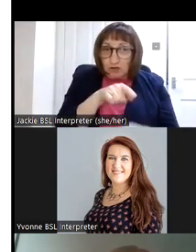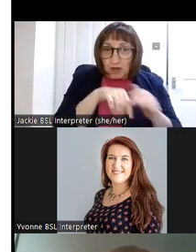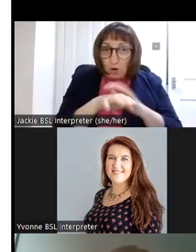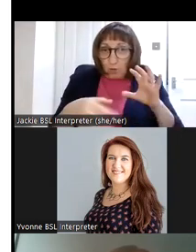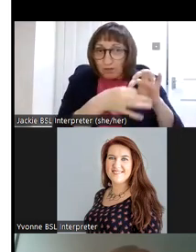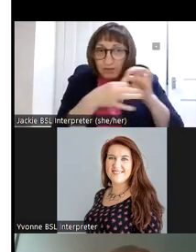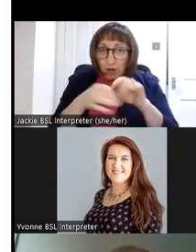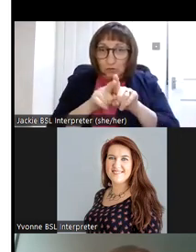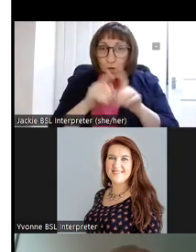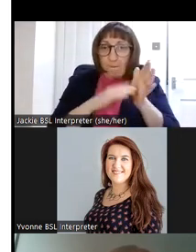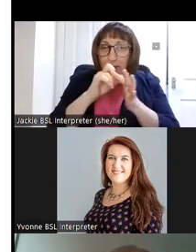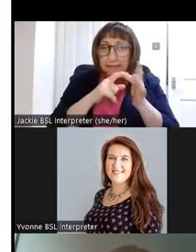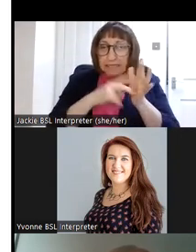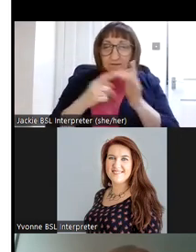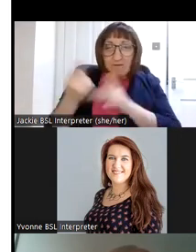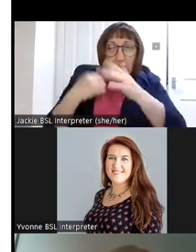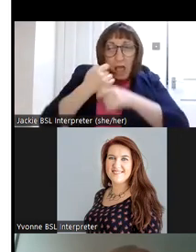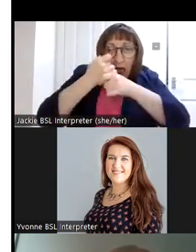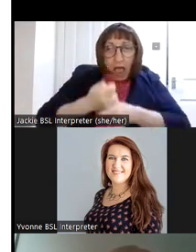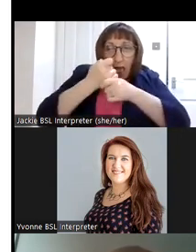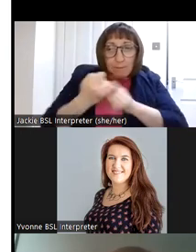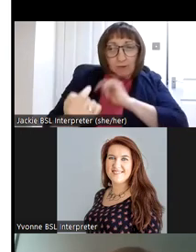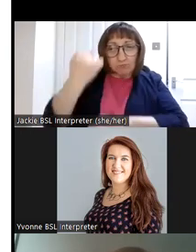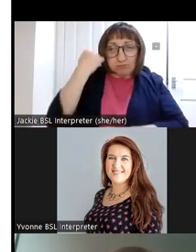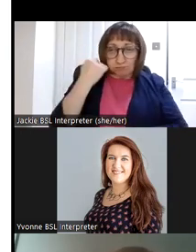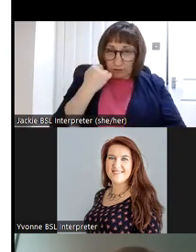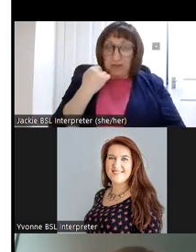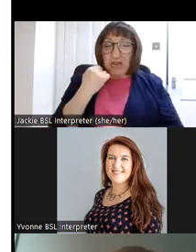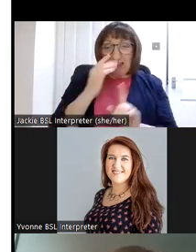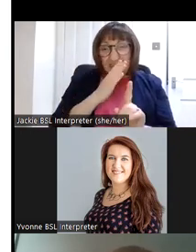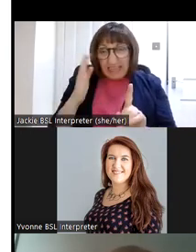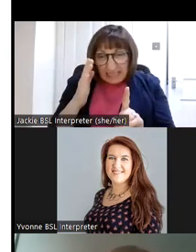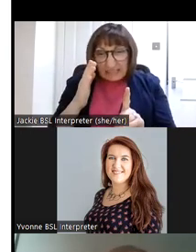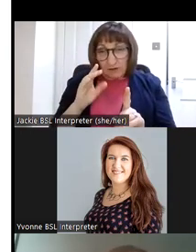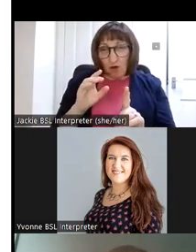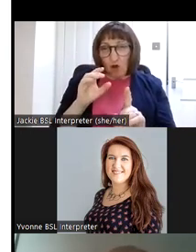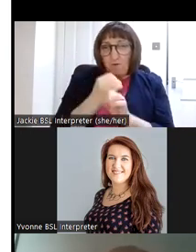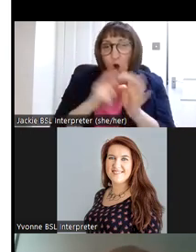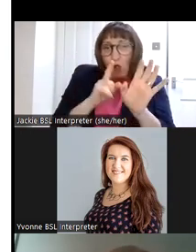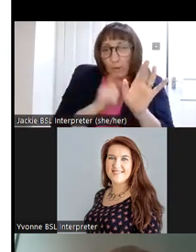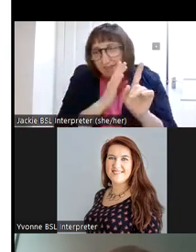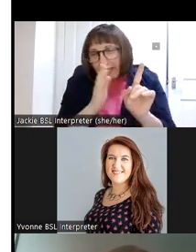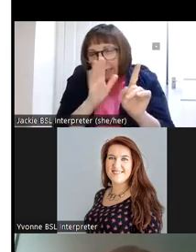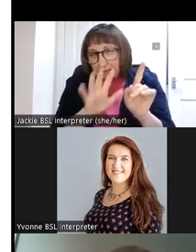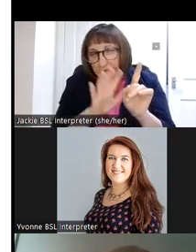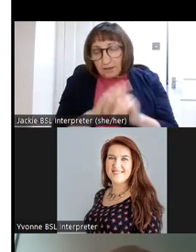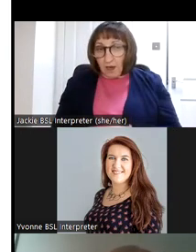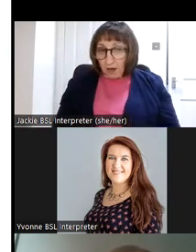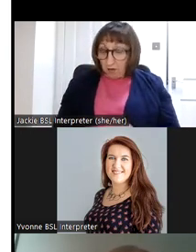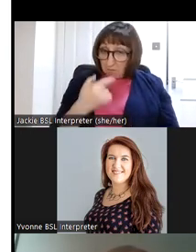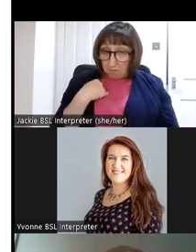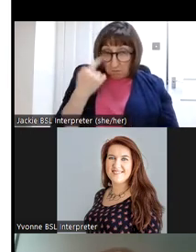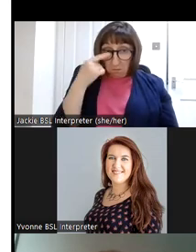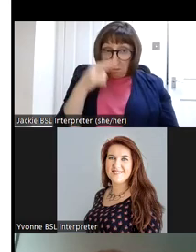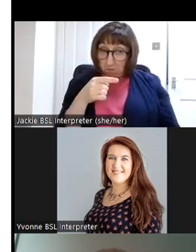medieval abbey in the east of county Galway and it just gives you an idea of how we can make